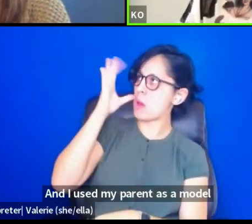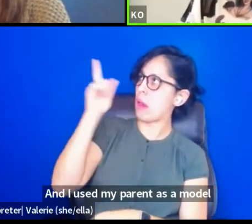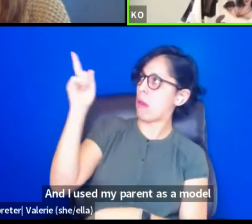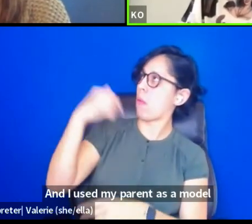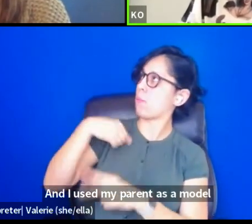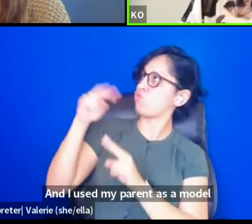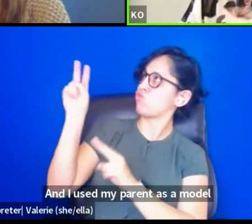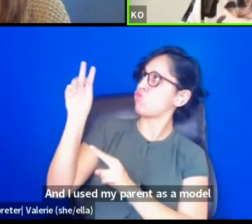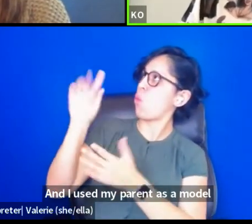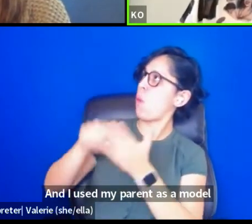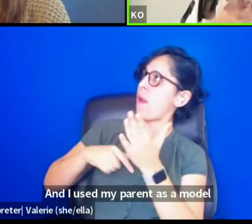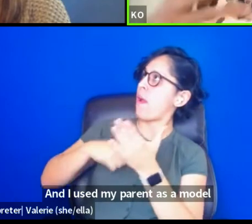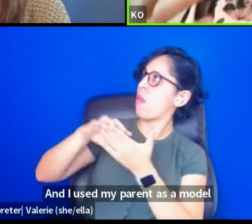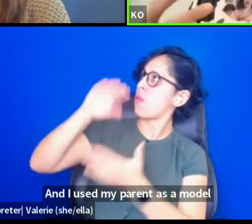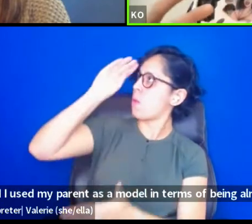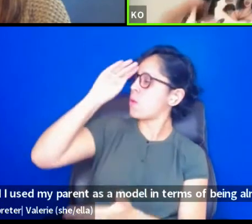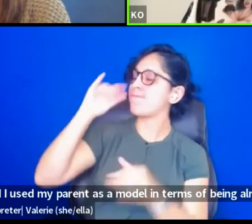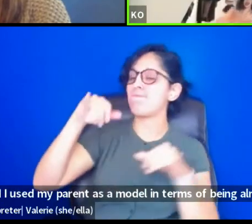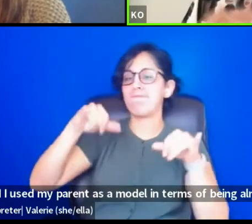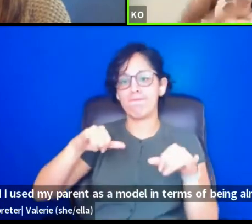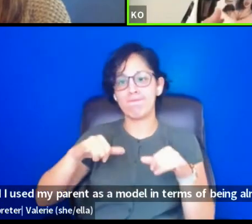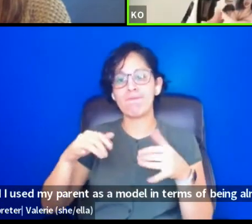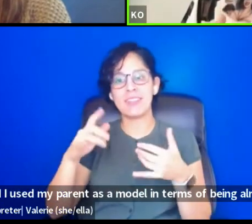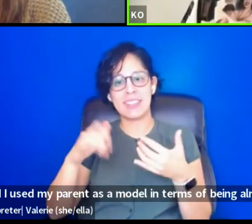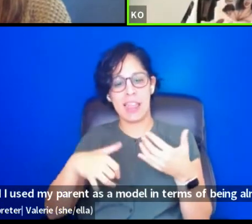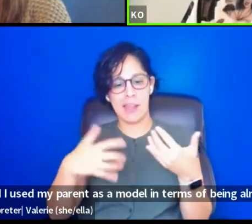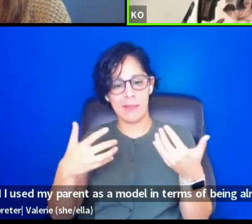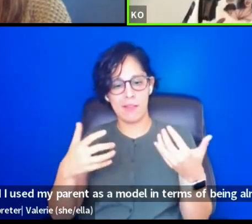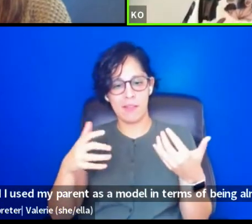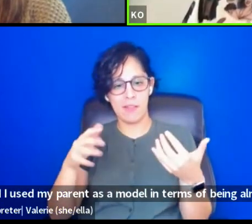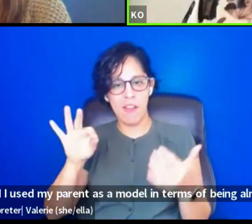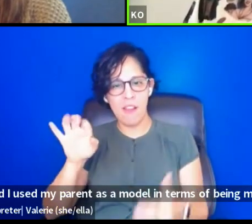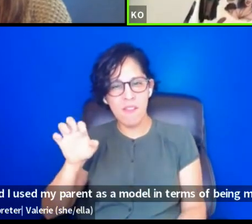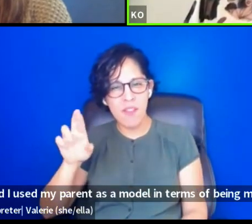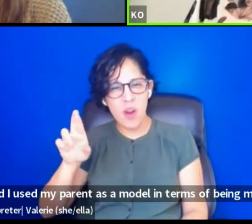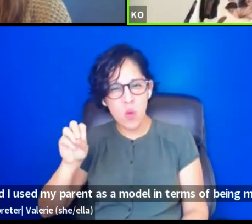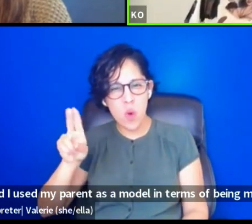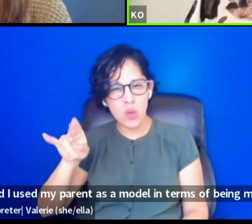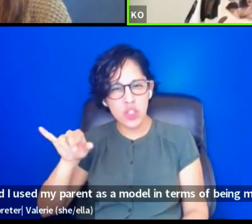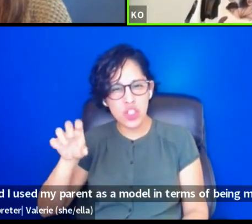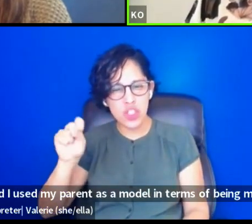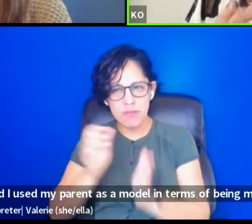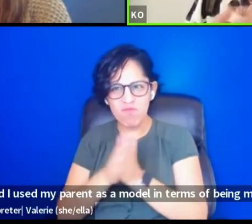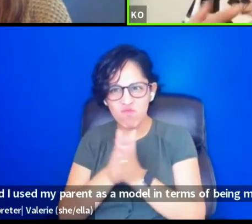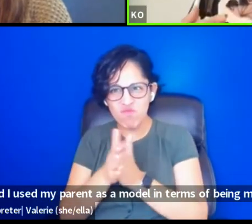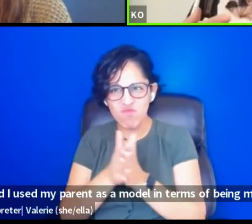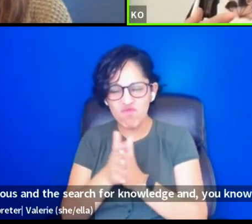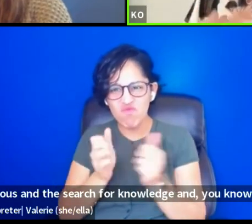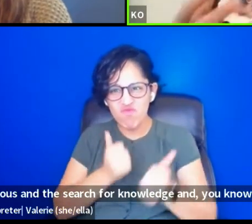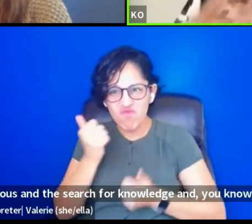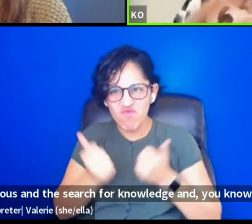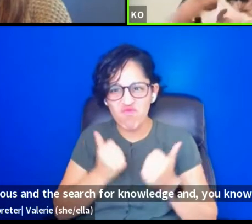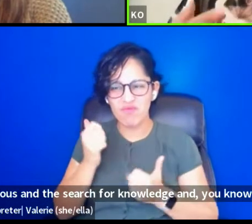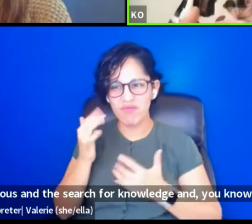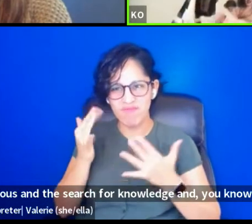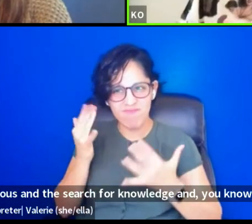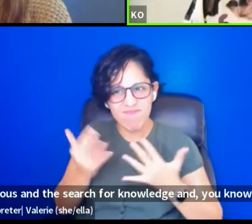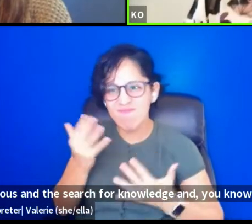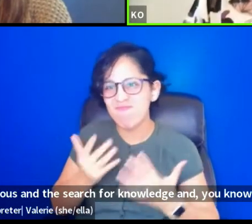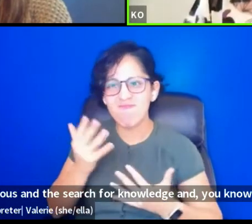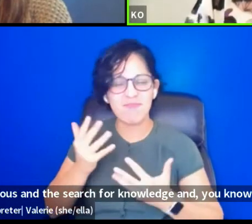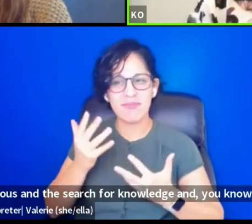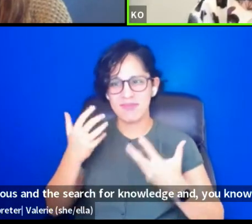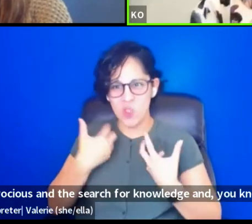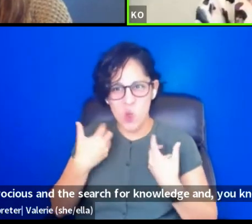almost ferocious in the search for knowledge and, you know, being courageous in making choices.